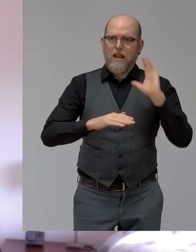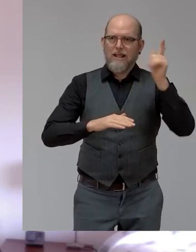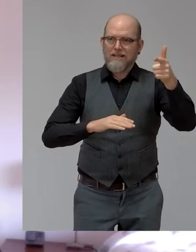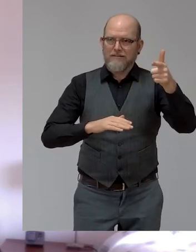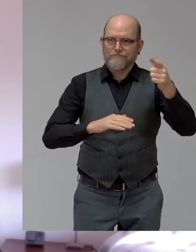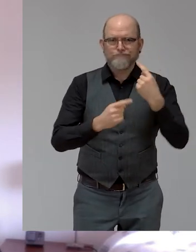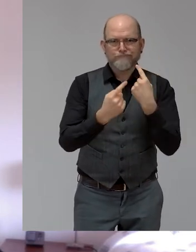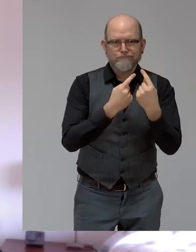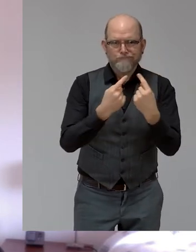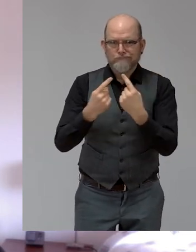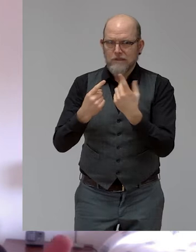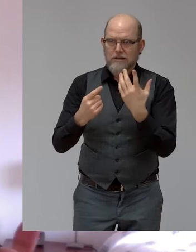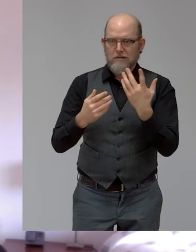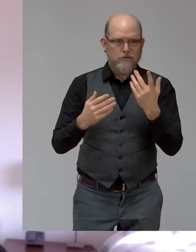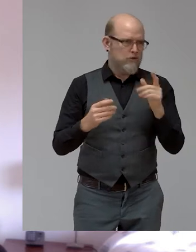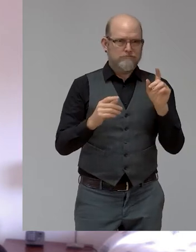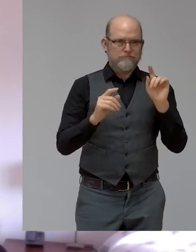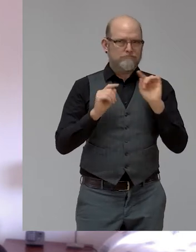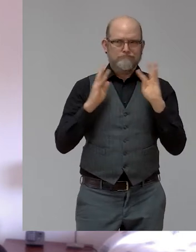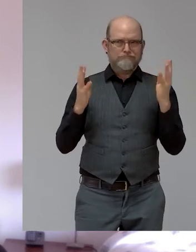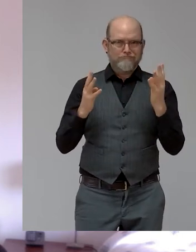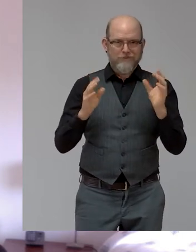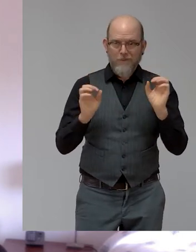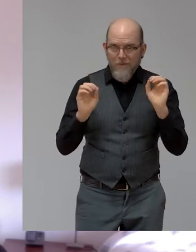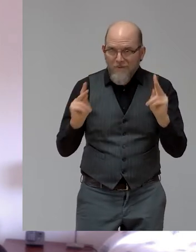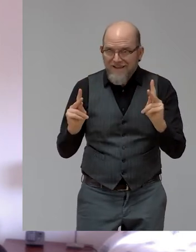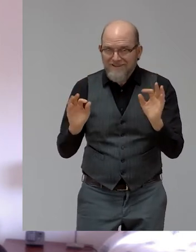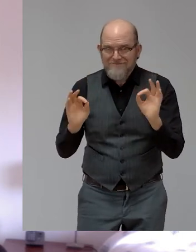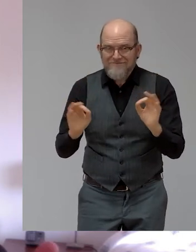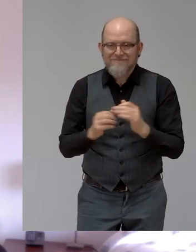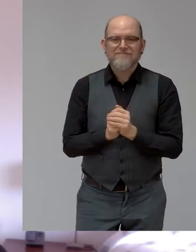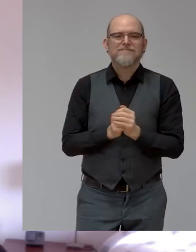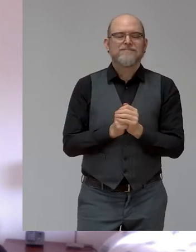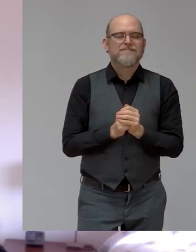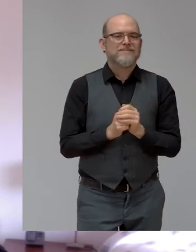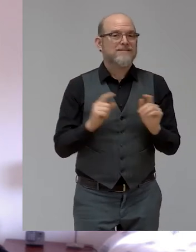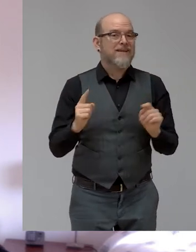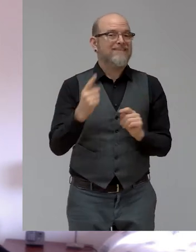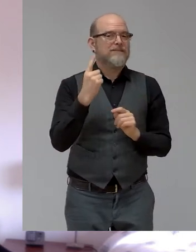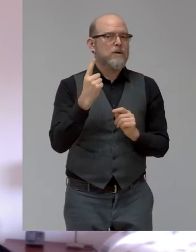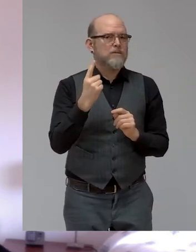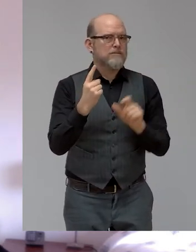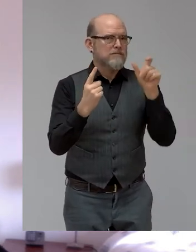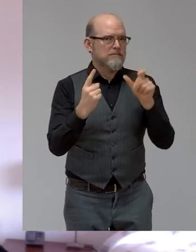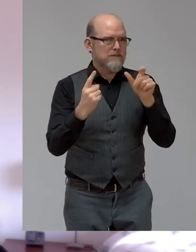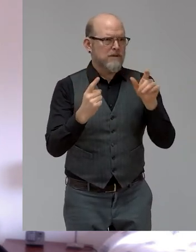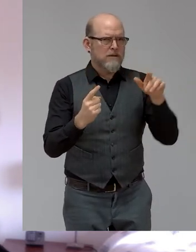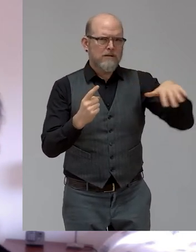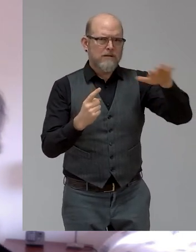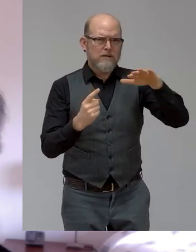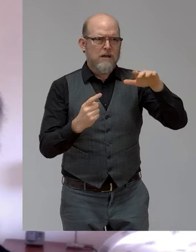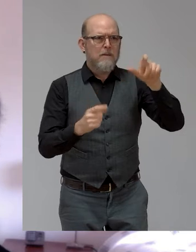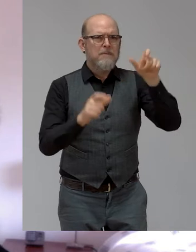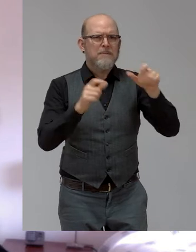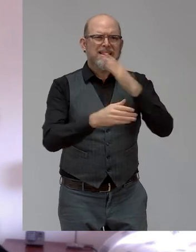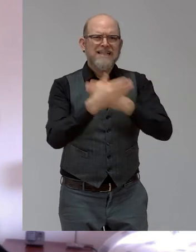in the group. The first point I want to make is that when people think of disability, usually they think of it at extremes. So